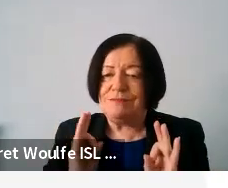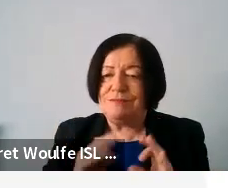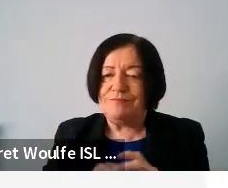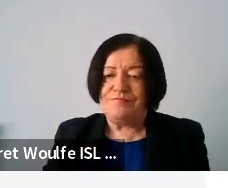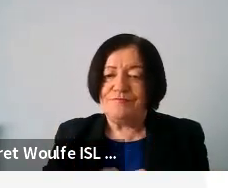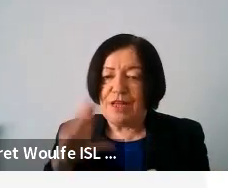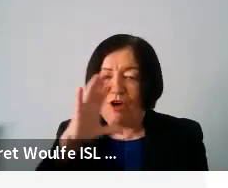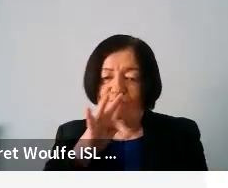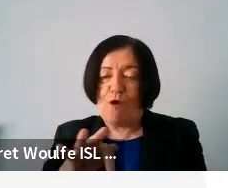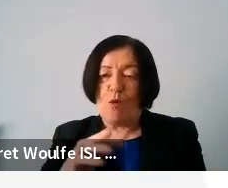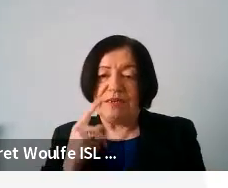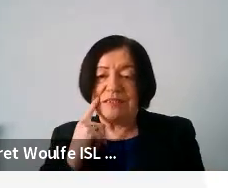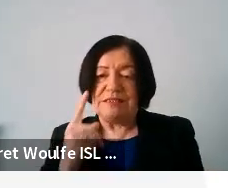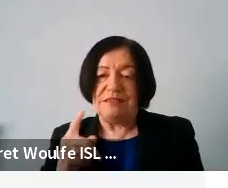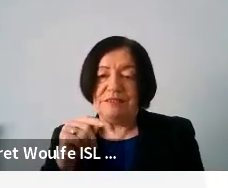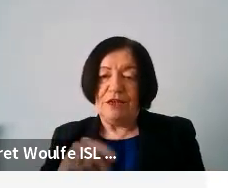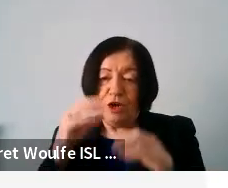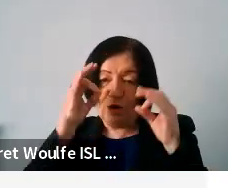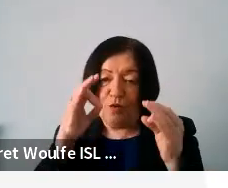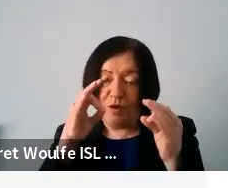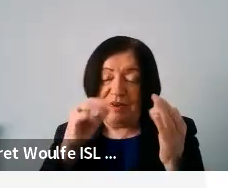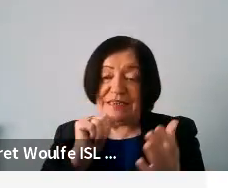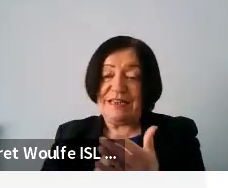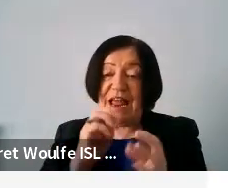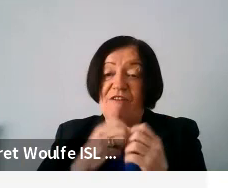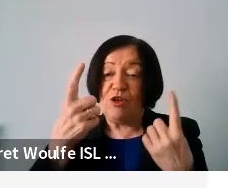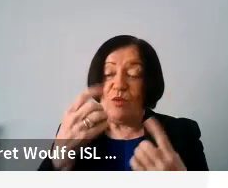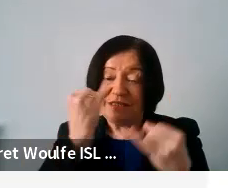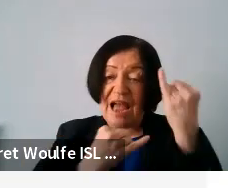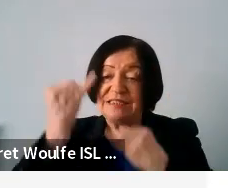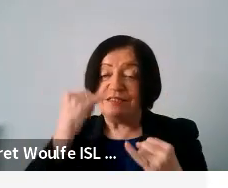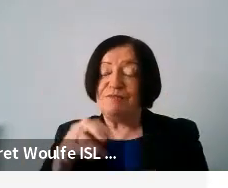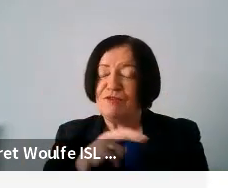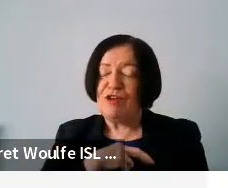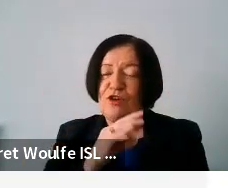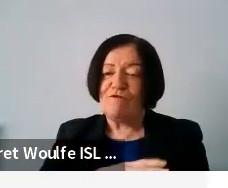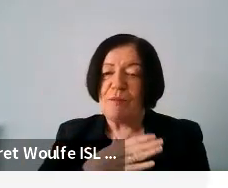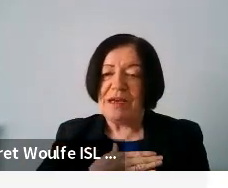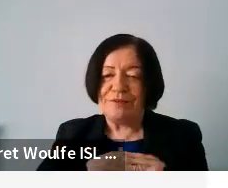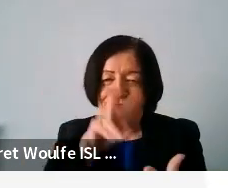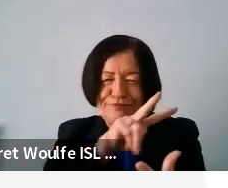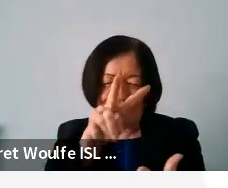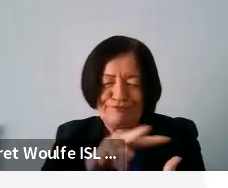I look forward to seeing the, I think the Google doc of all everyone's suggestions. It'd be really good for me to go through.